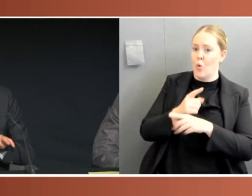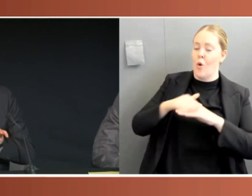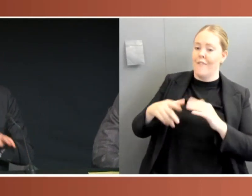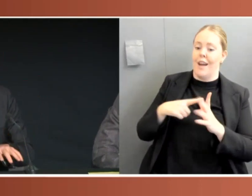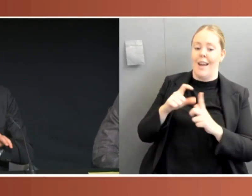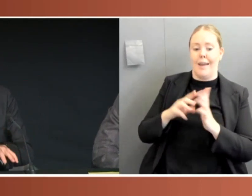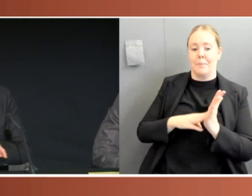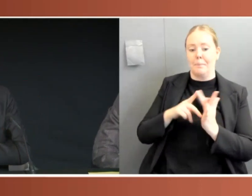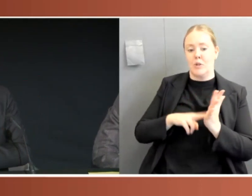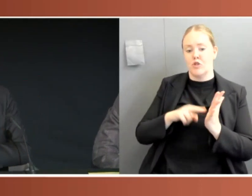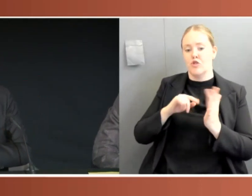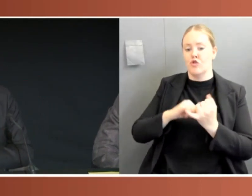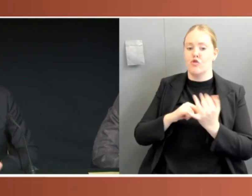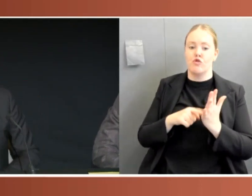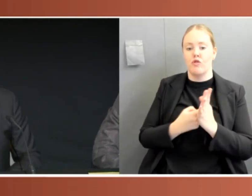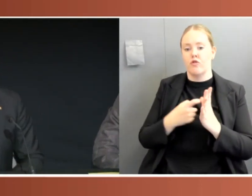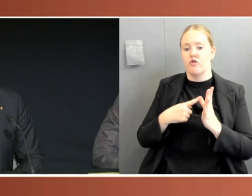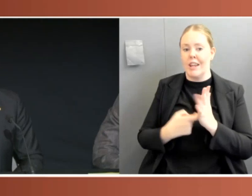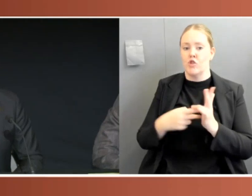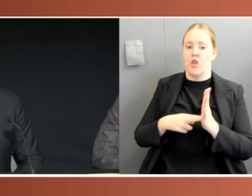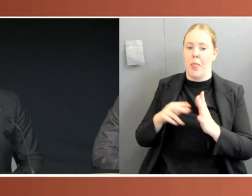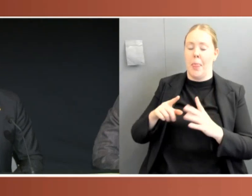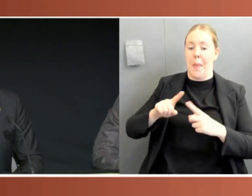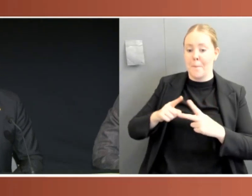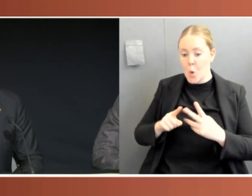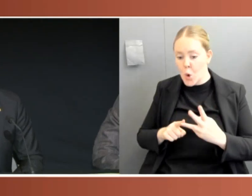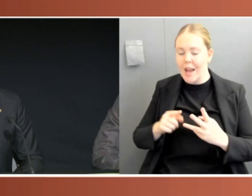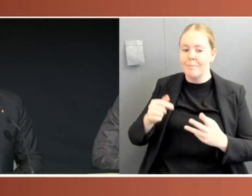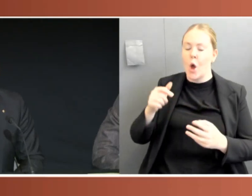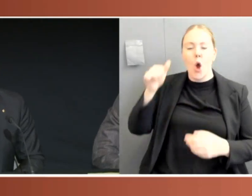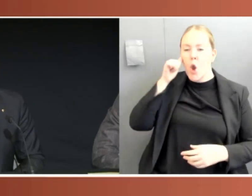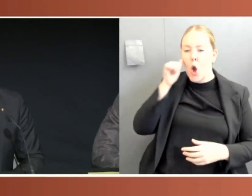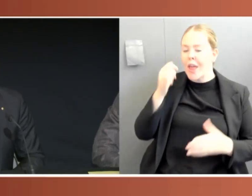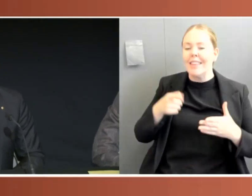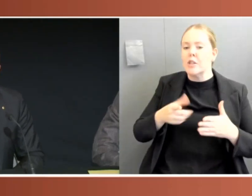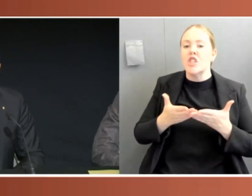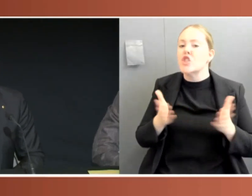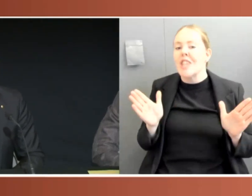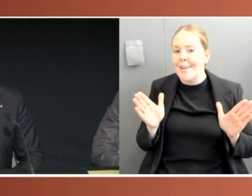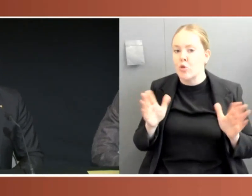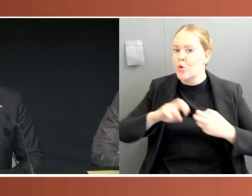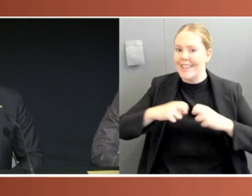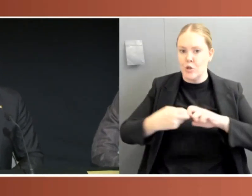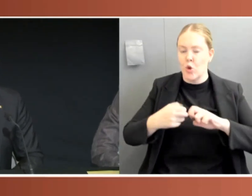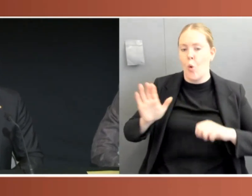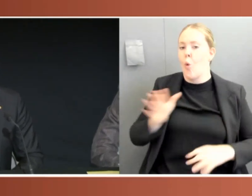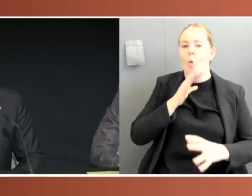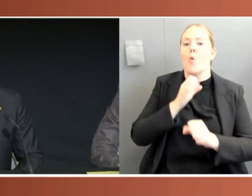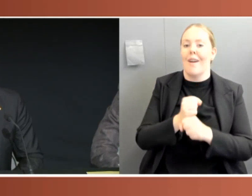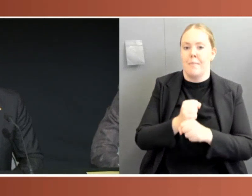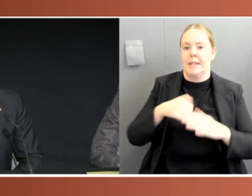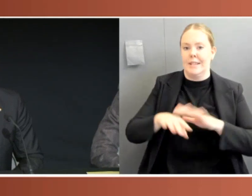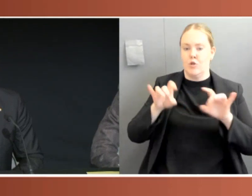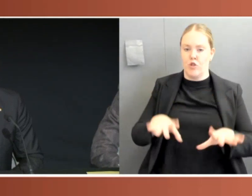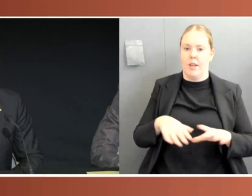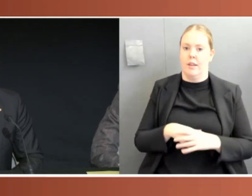general problems across parliaments in Australia. And they tend to be deep cultural points about how our Westminster